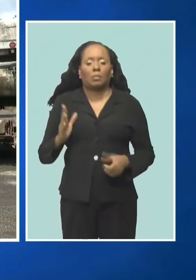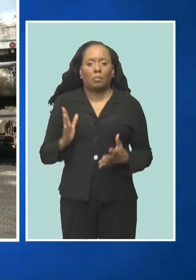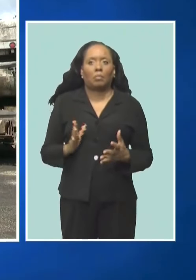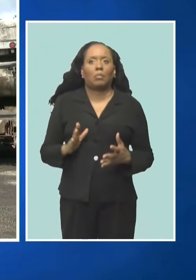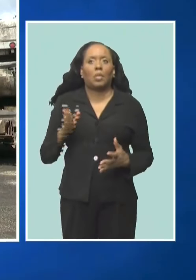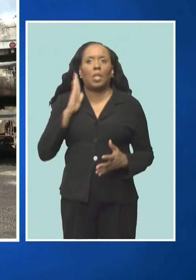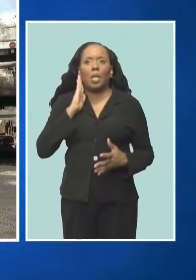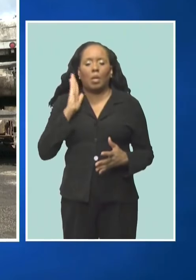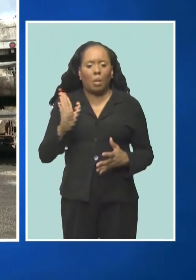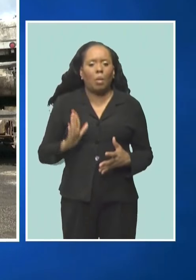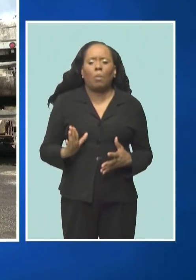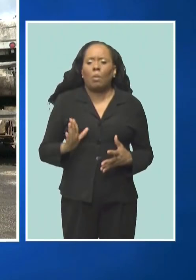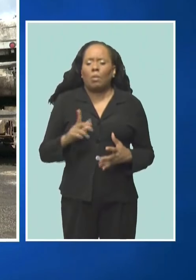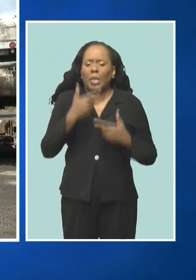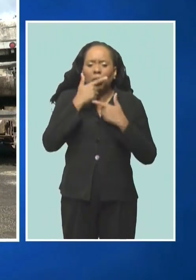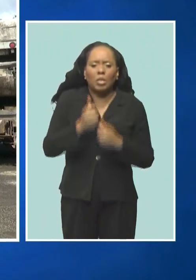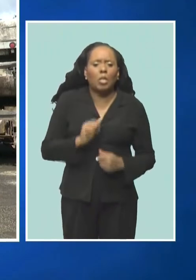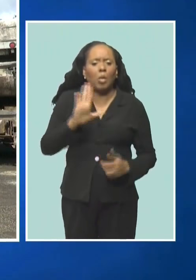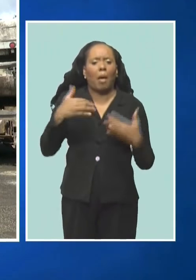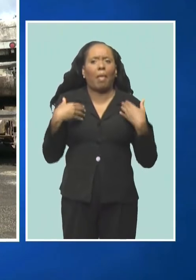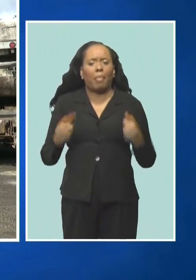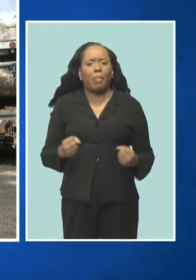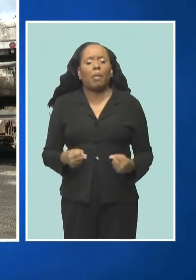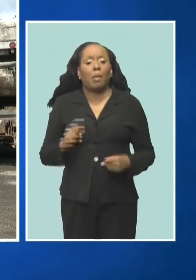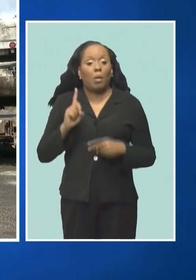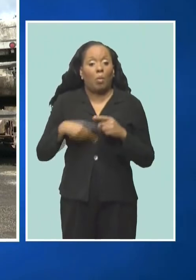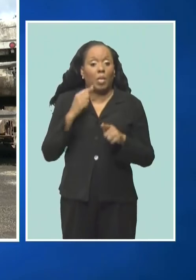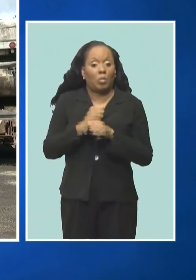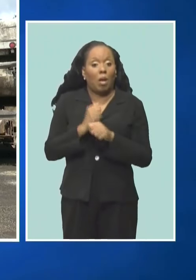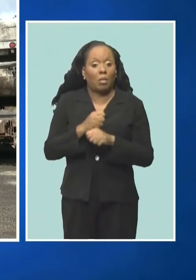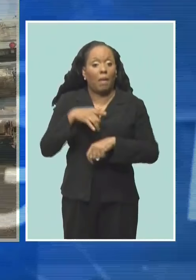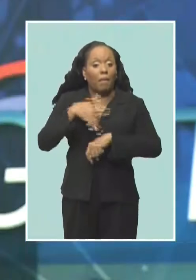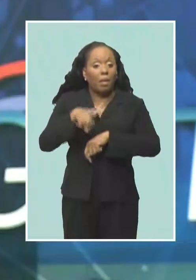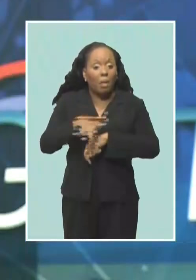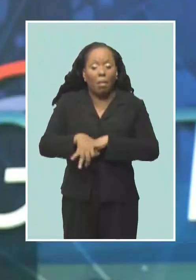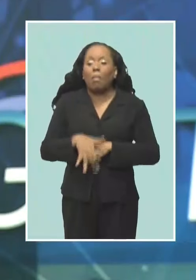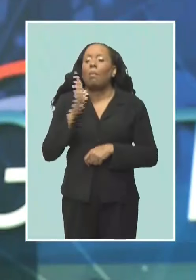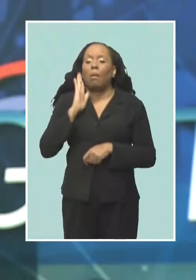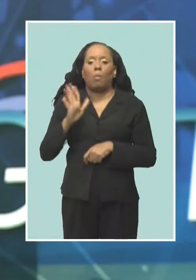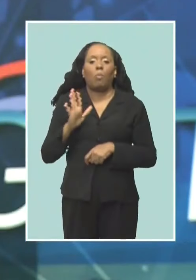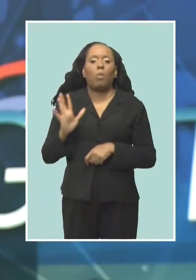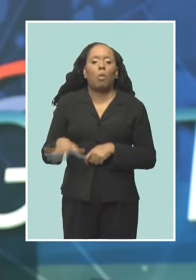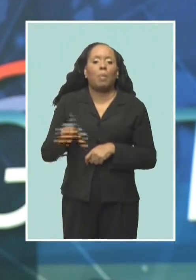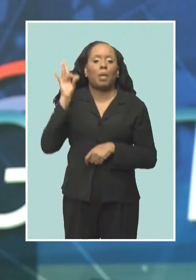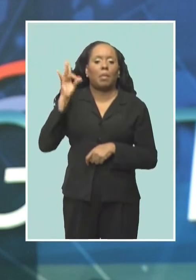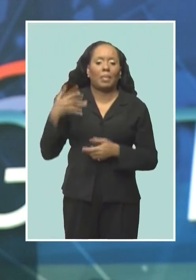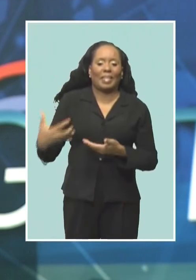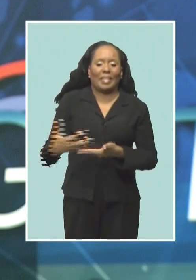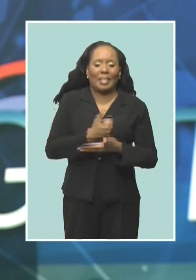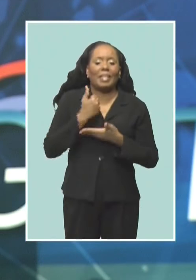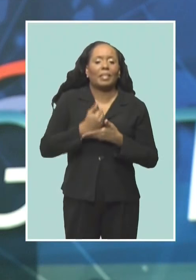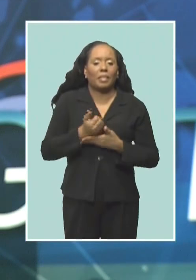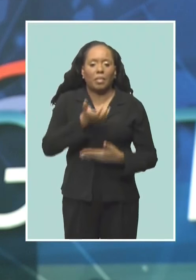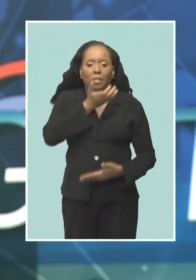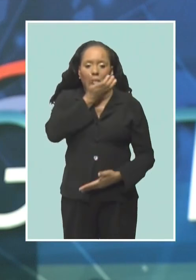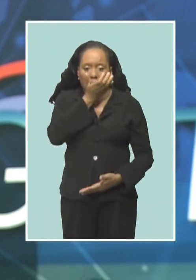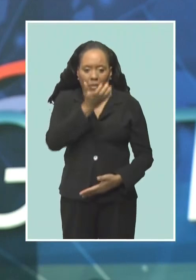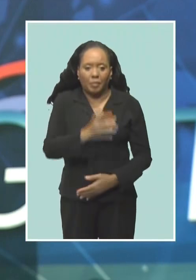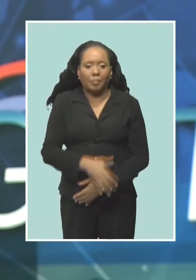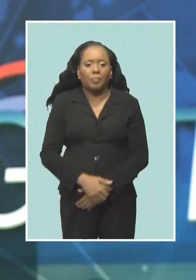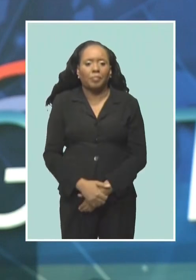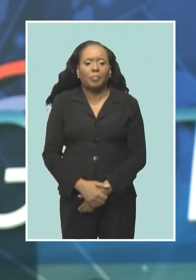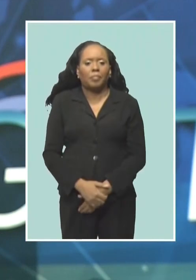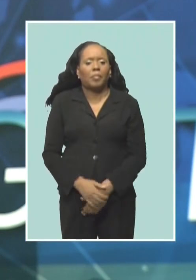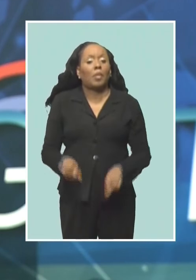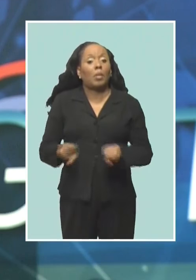health by not picking up the garbage. Once trucks are available, we are moving around. Concerns have also been raised about the increase